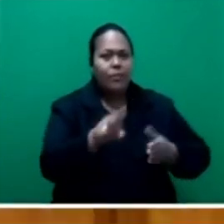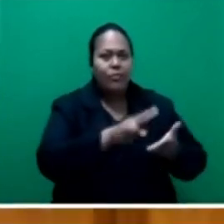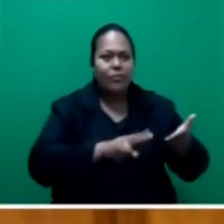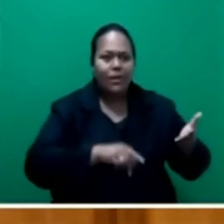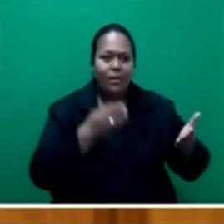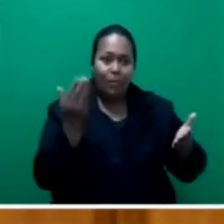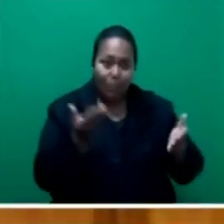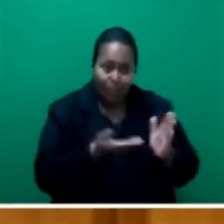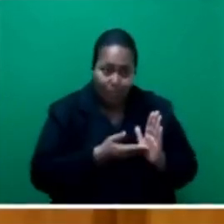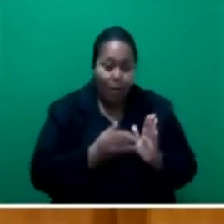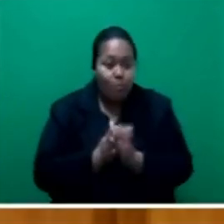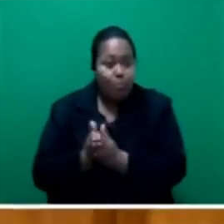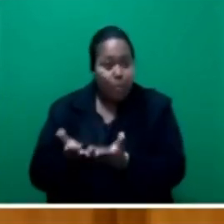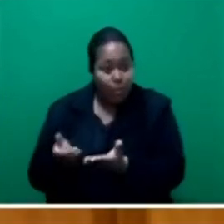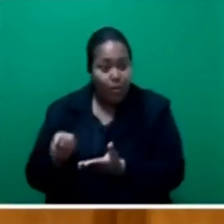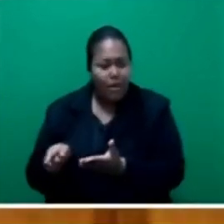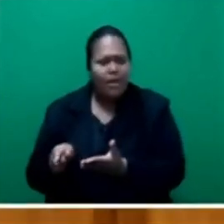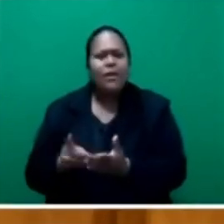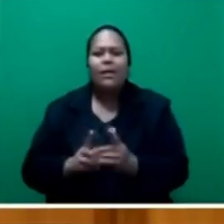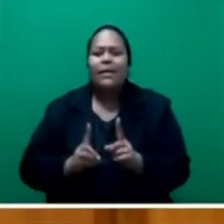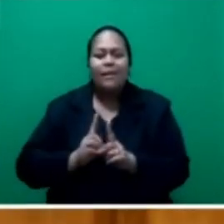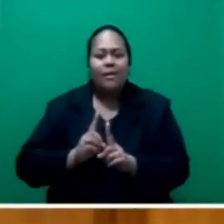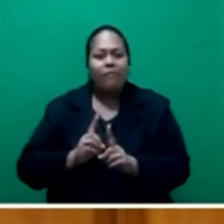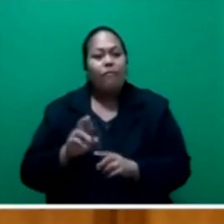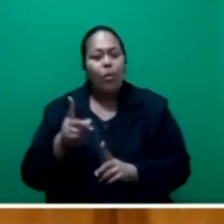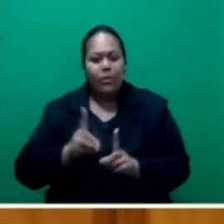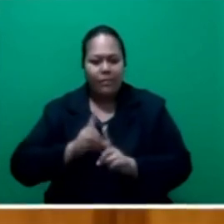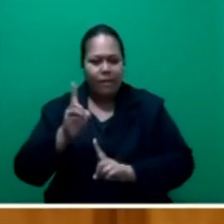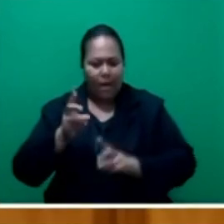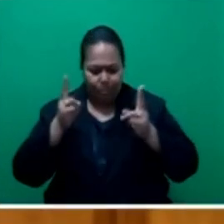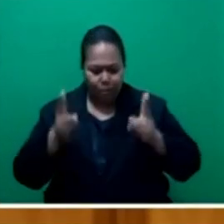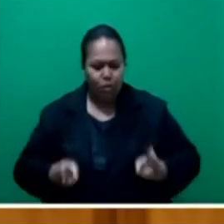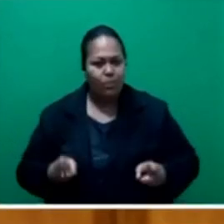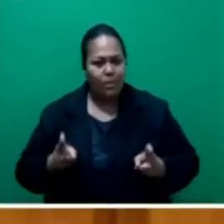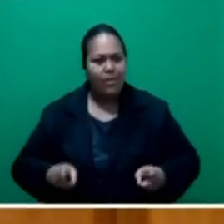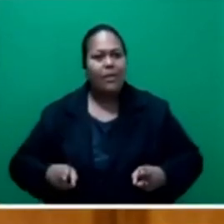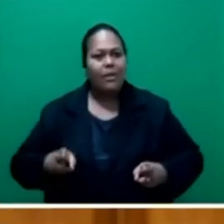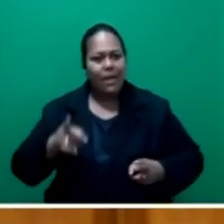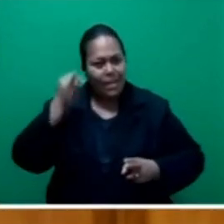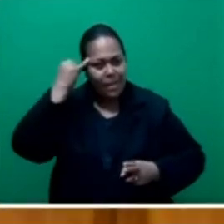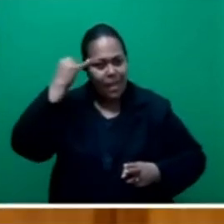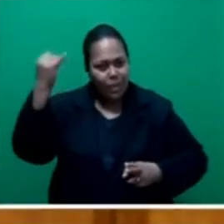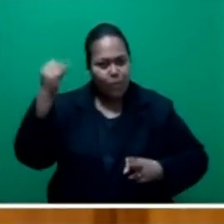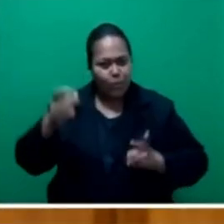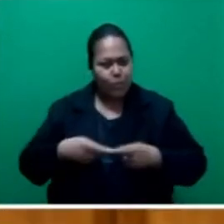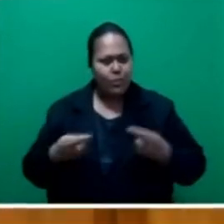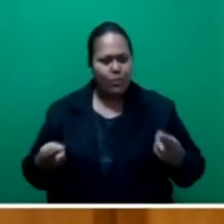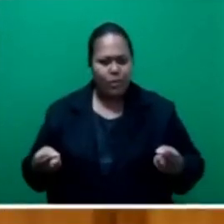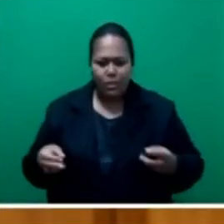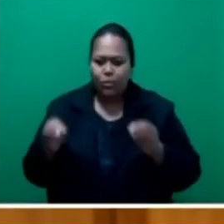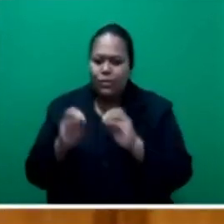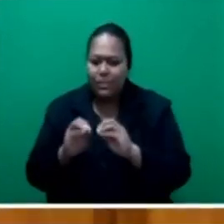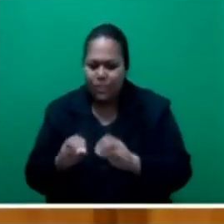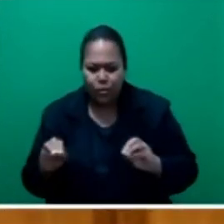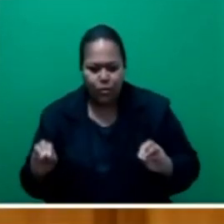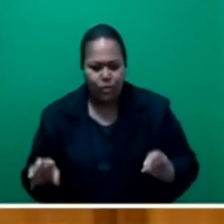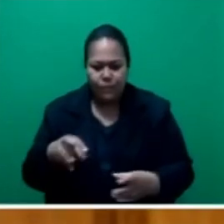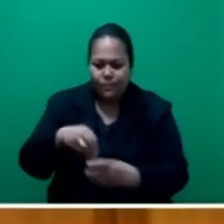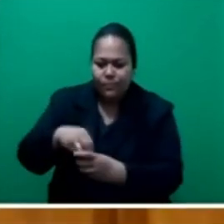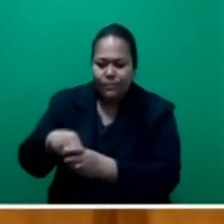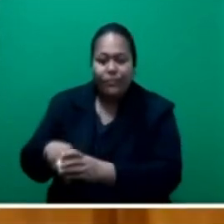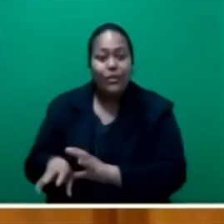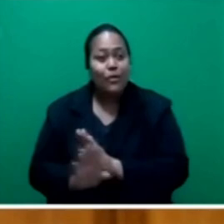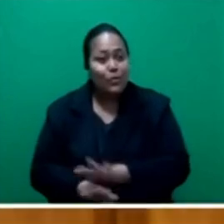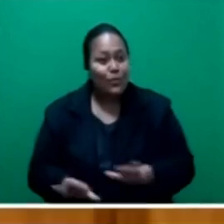to look at developing our human and intellectual resources inculcate in our children and young people the